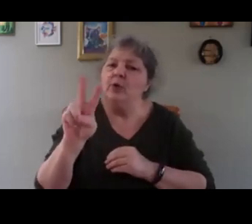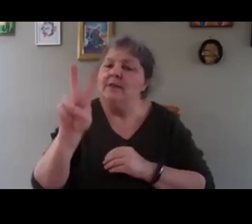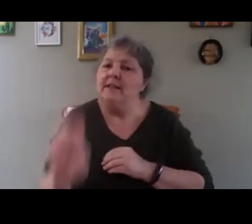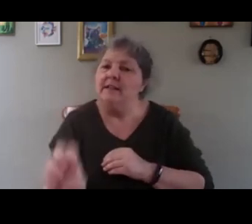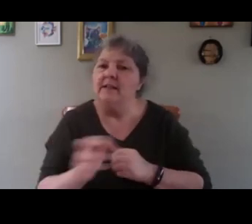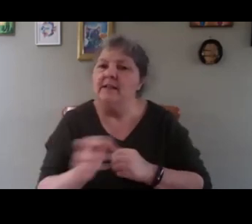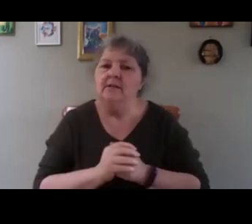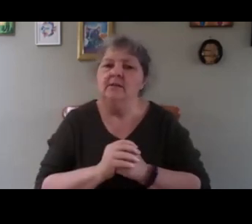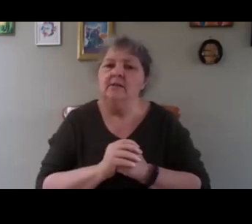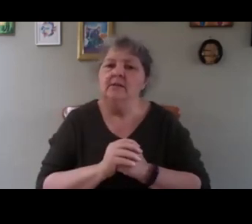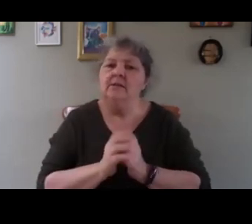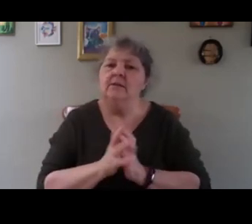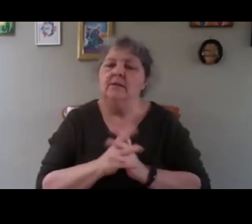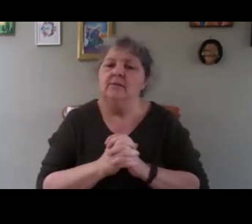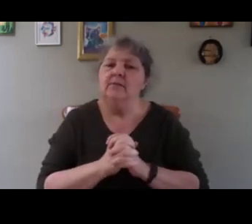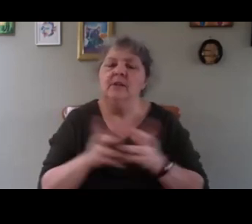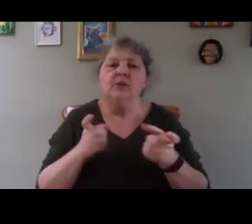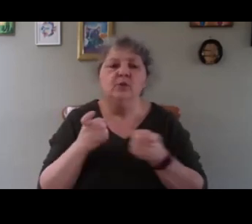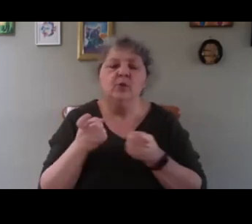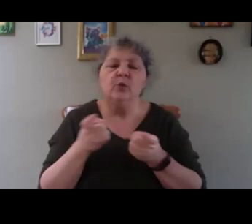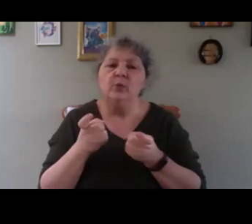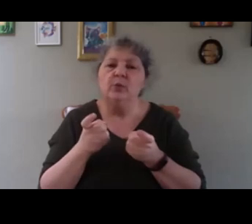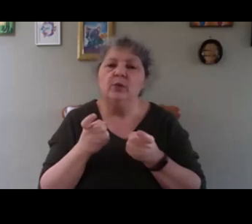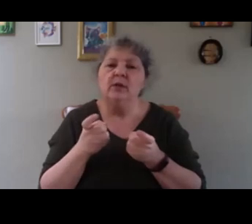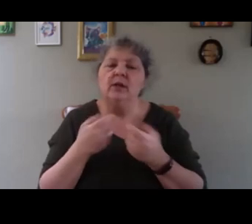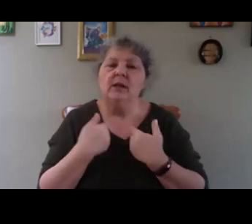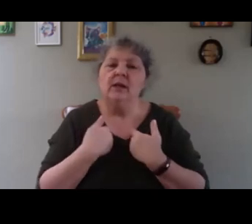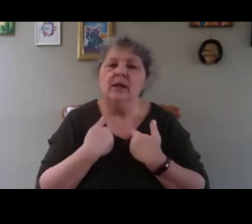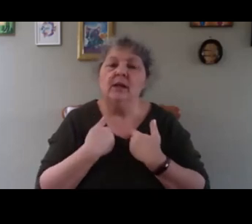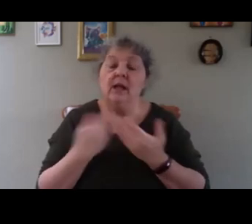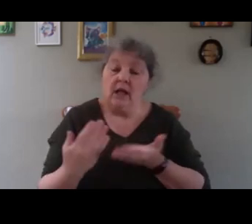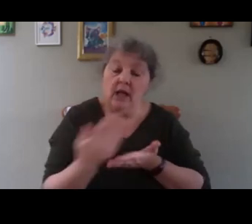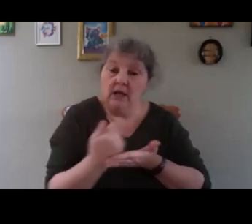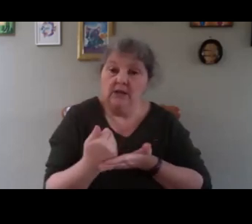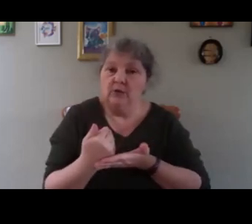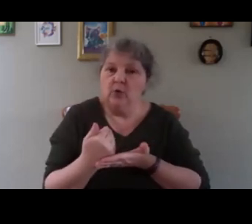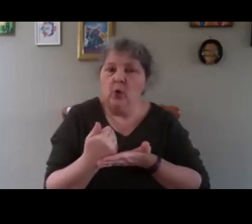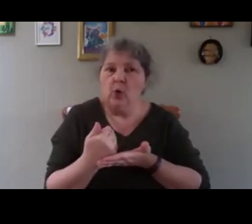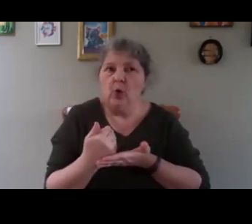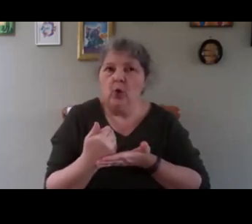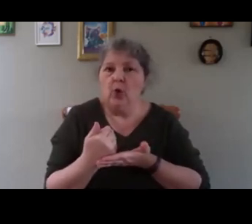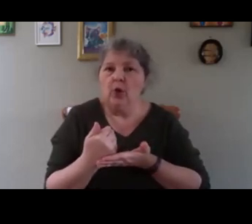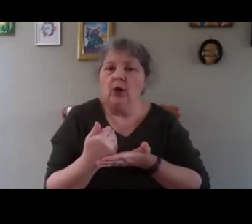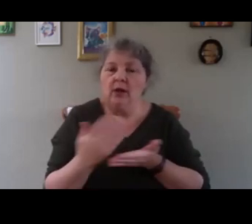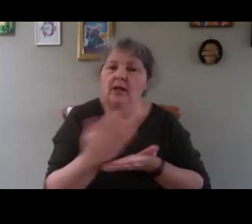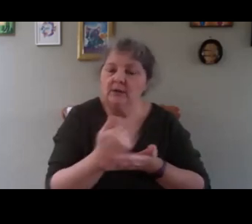paste fermentation. So, I store, in sand or compost,